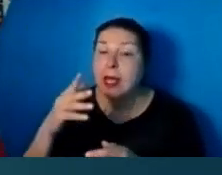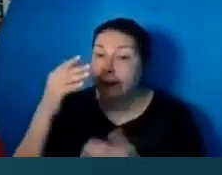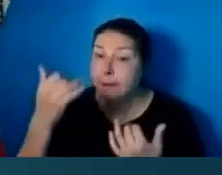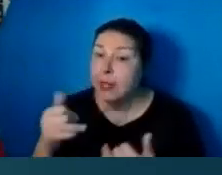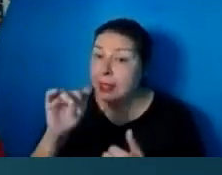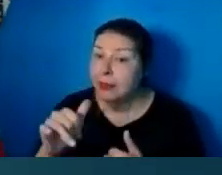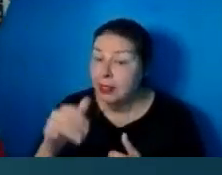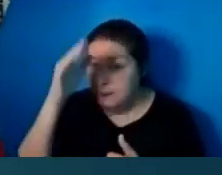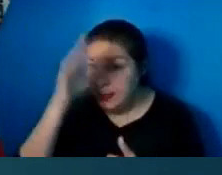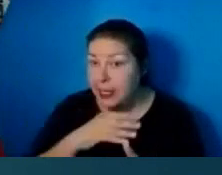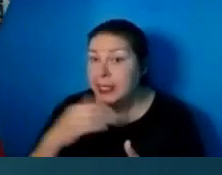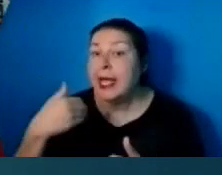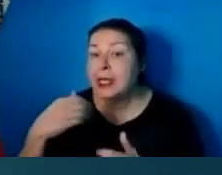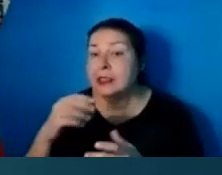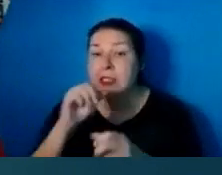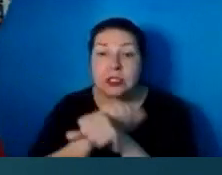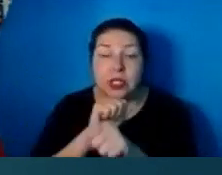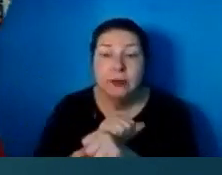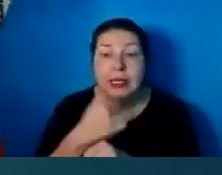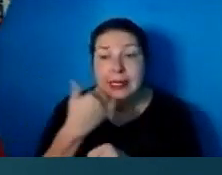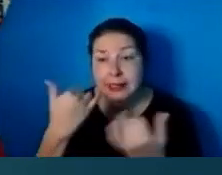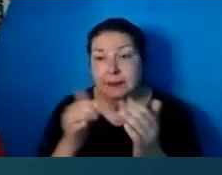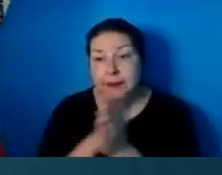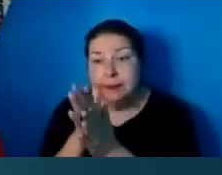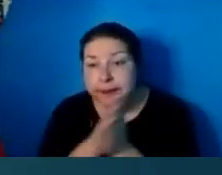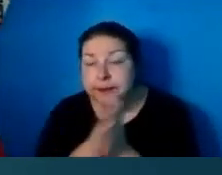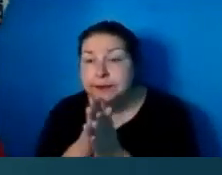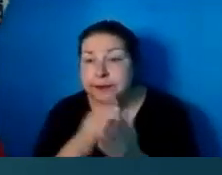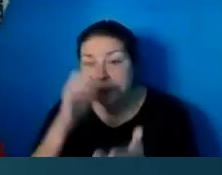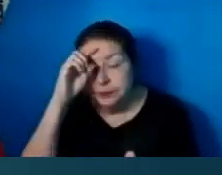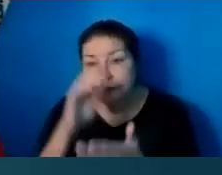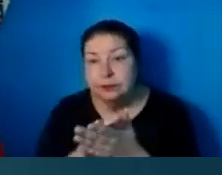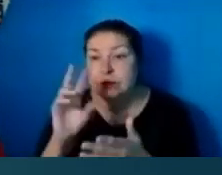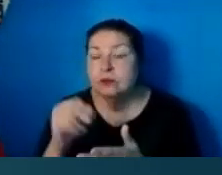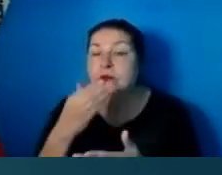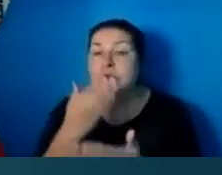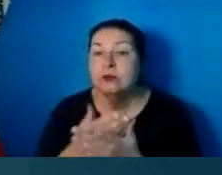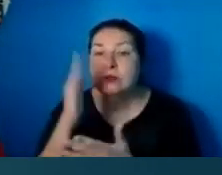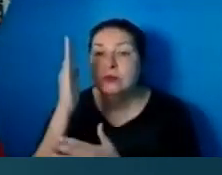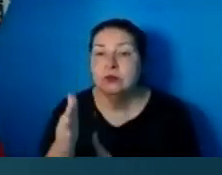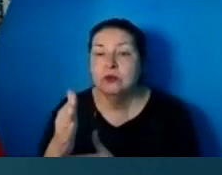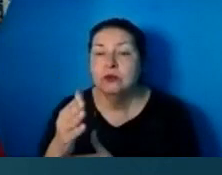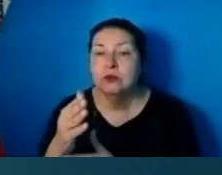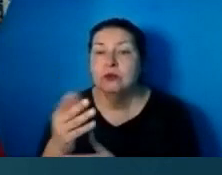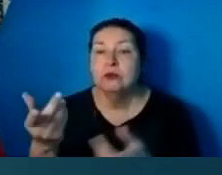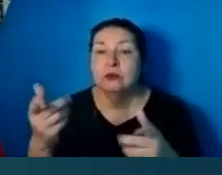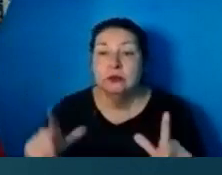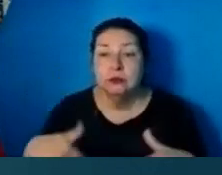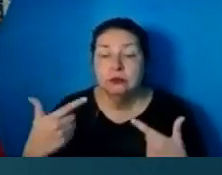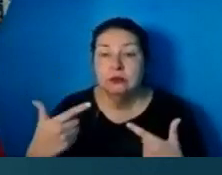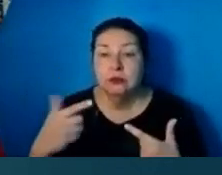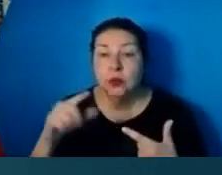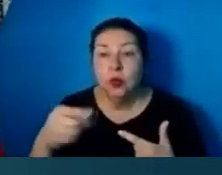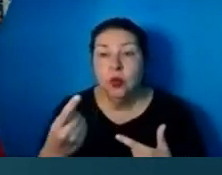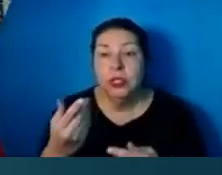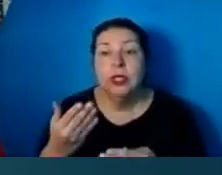And the Methodist, they believe that no good will exists unless it's by